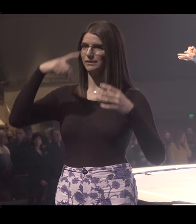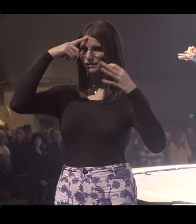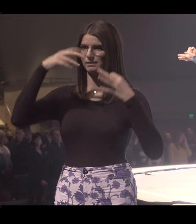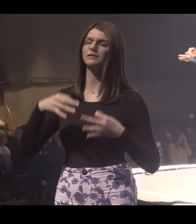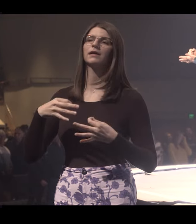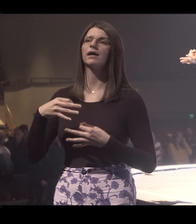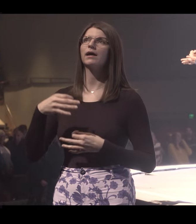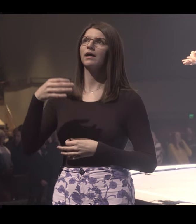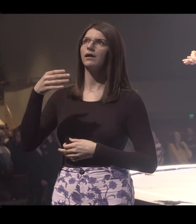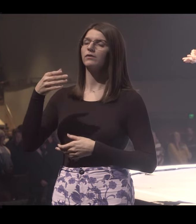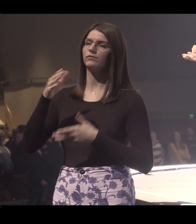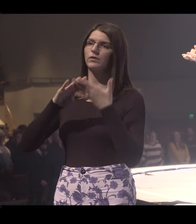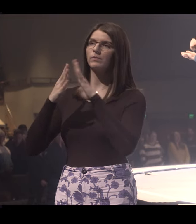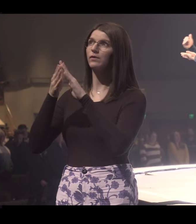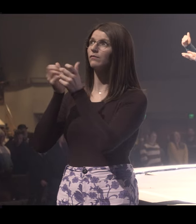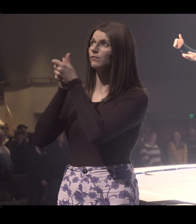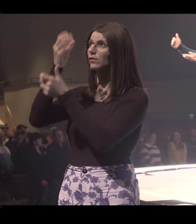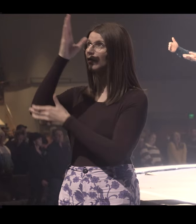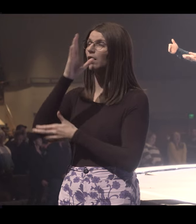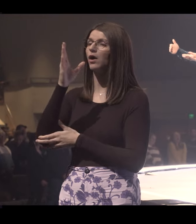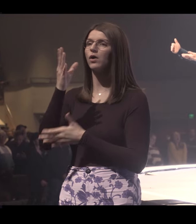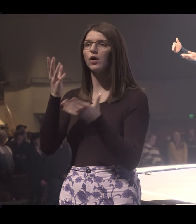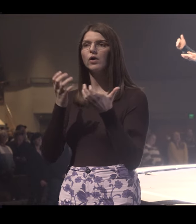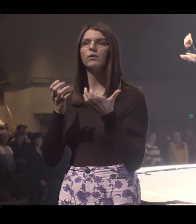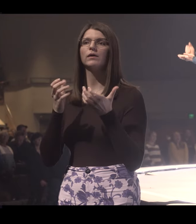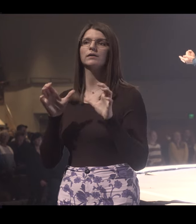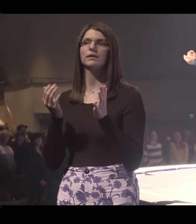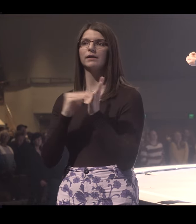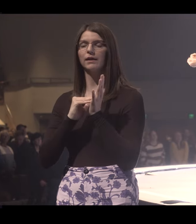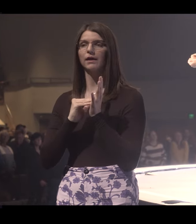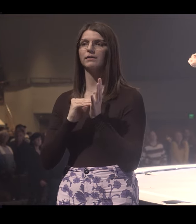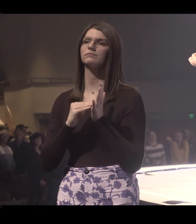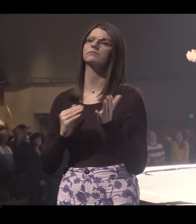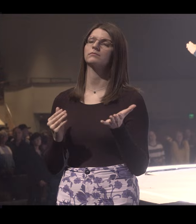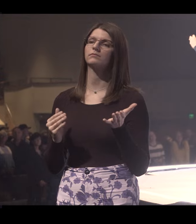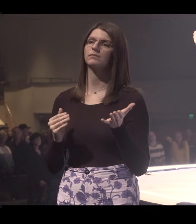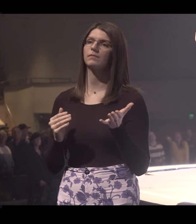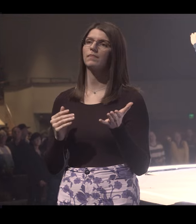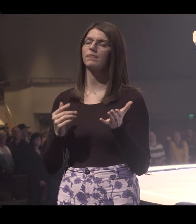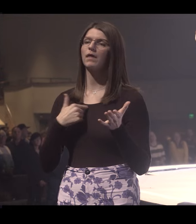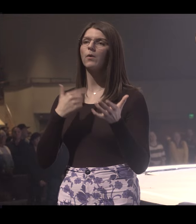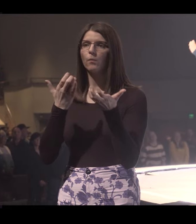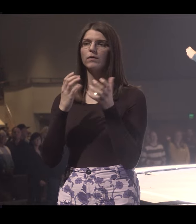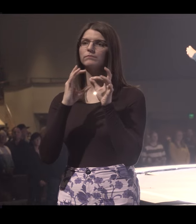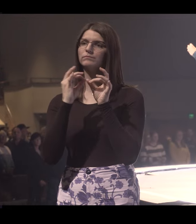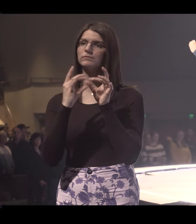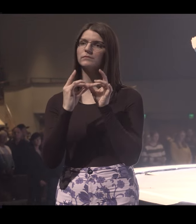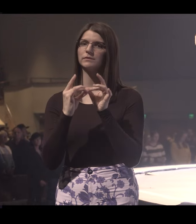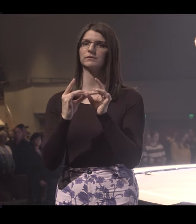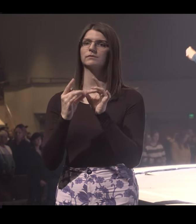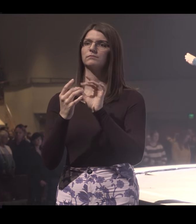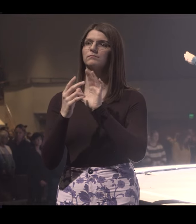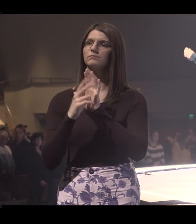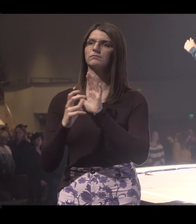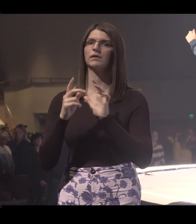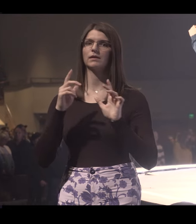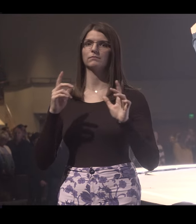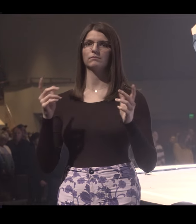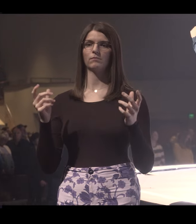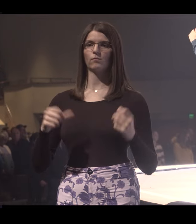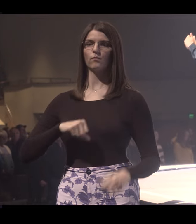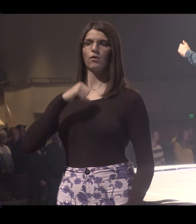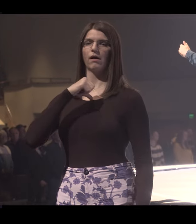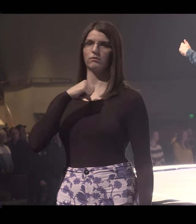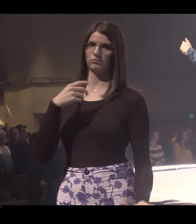declaration for godly community today or you want to re-up because you're already in it, I want you to say this loud and